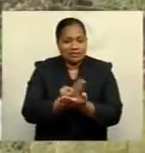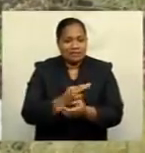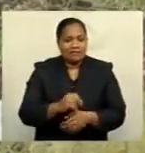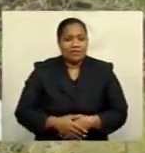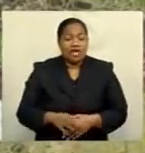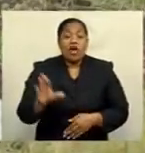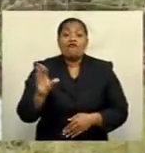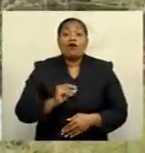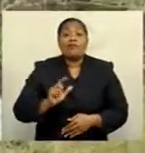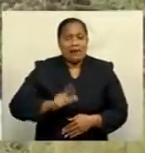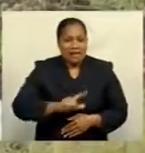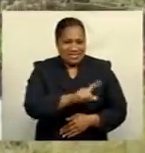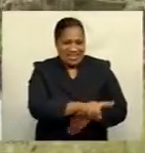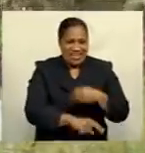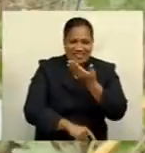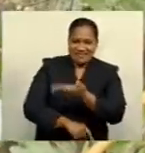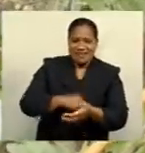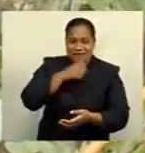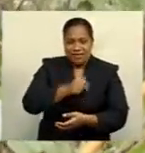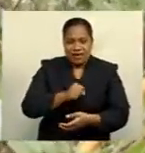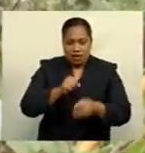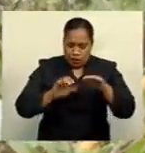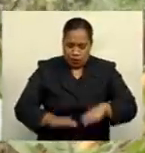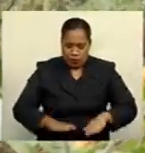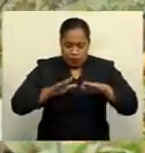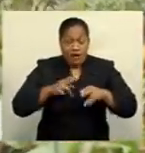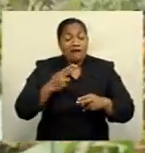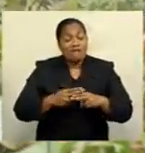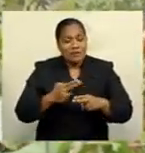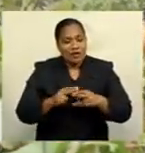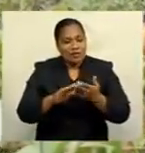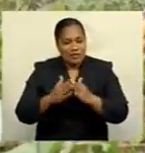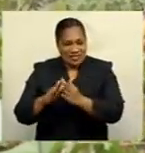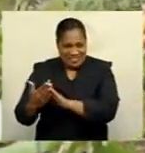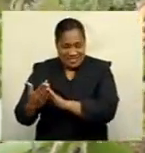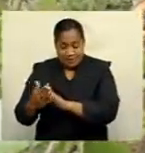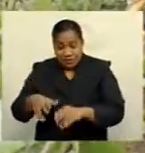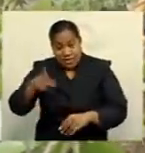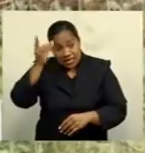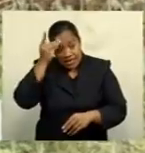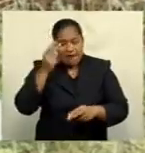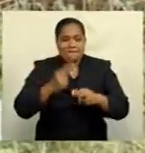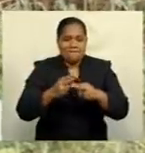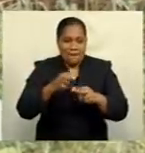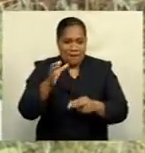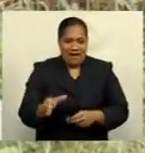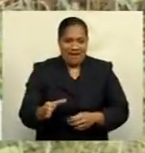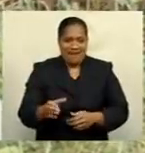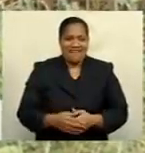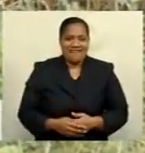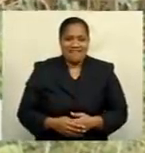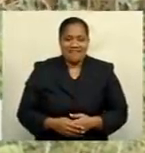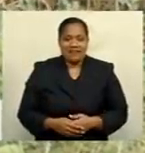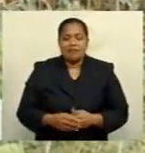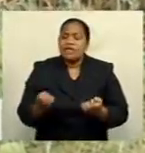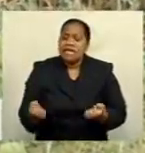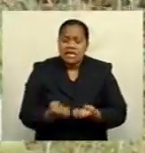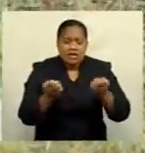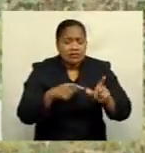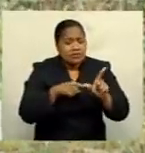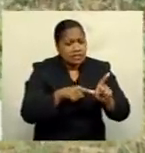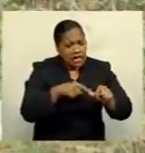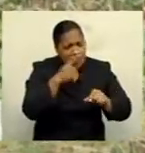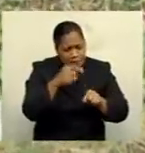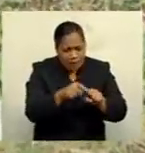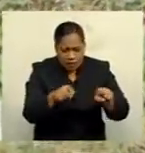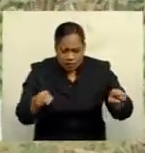Bulileka, Lambasa, Chant grew up in a farming community. His father, a farmer himself, is encouraging young people to